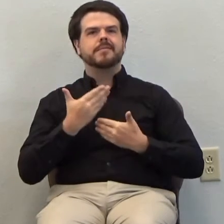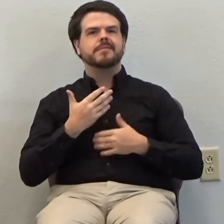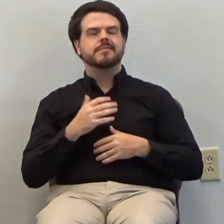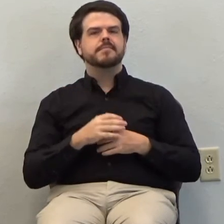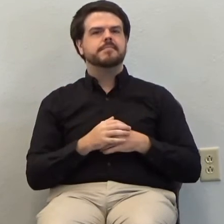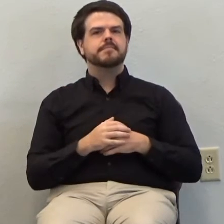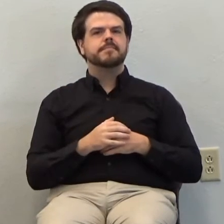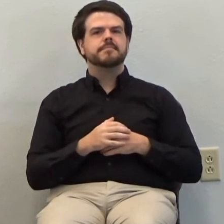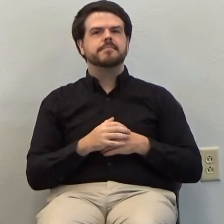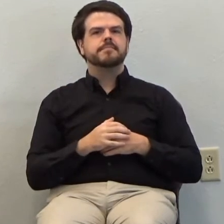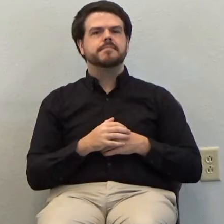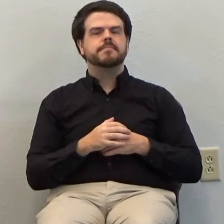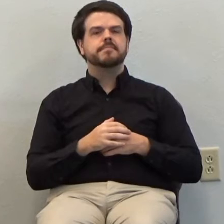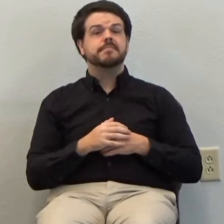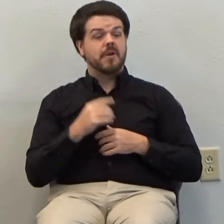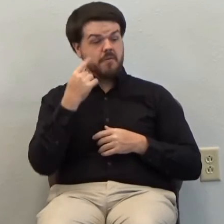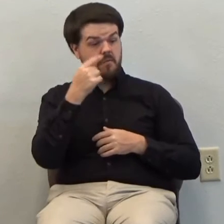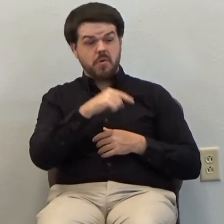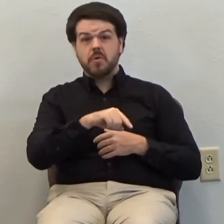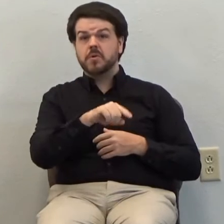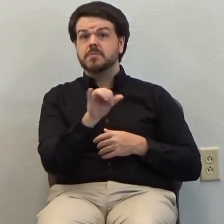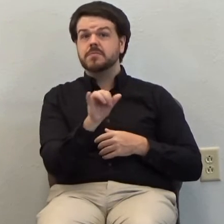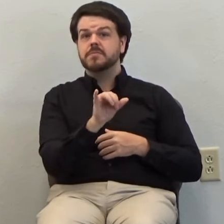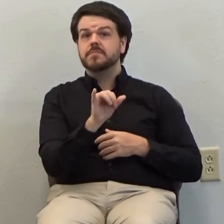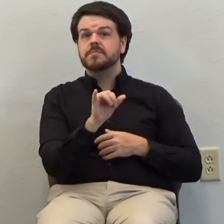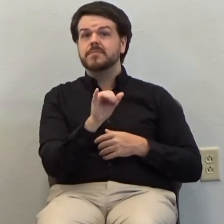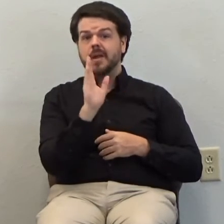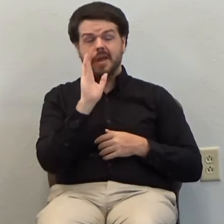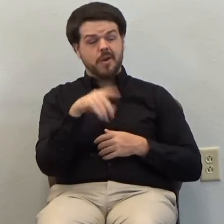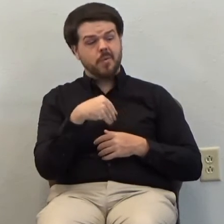but even to those people He will give life